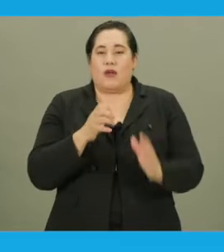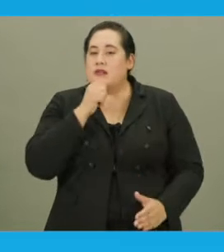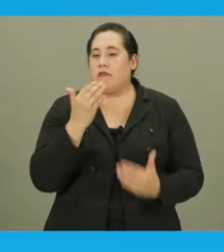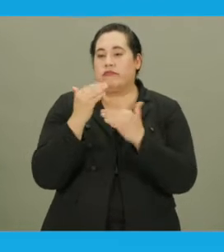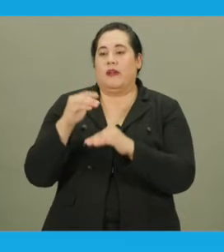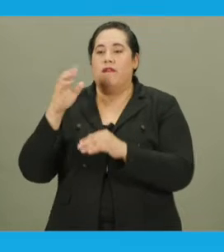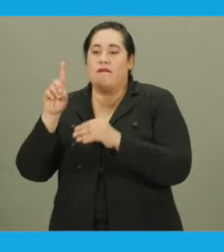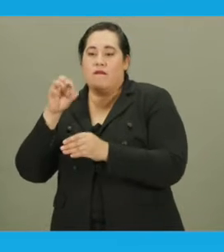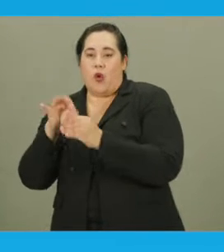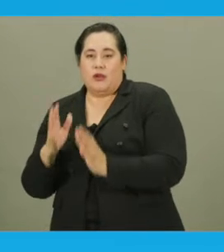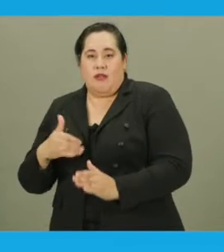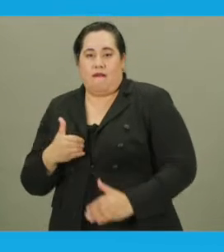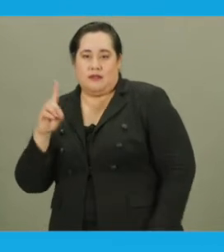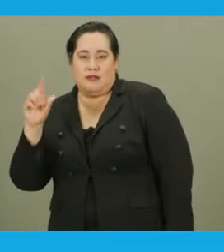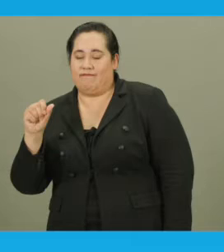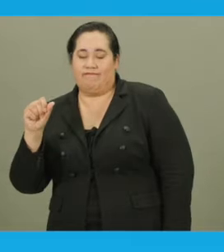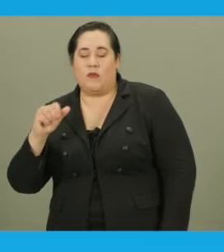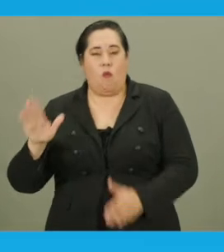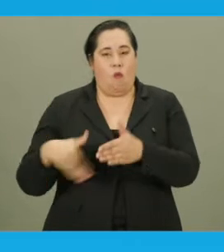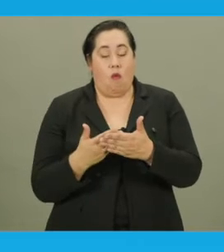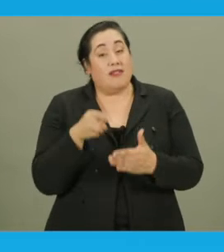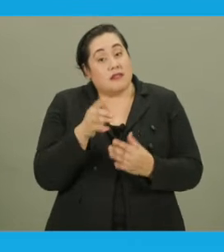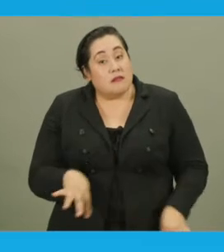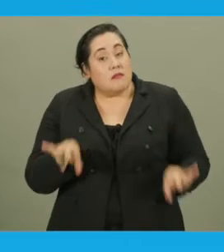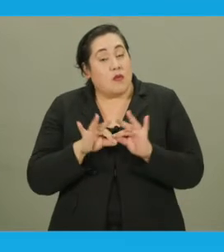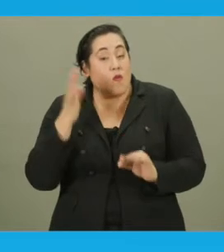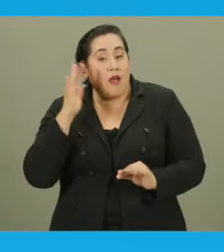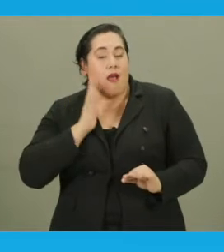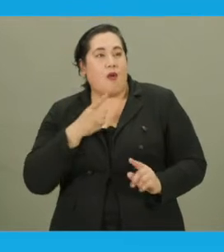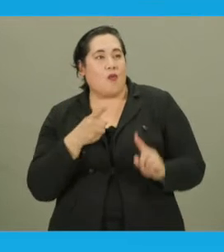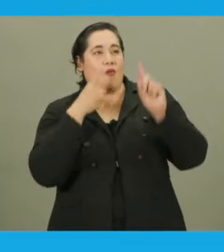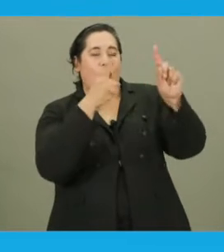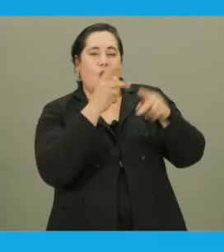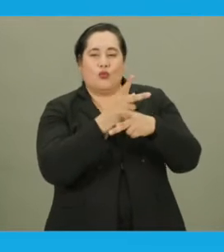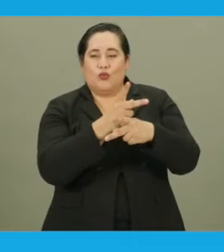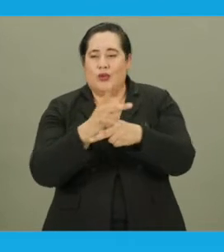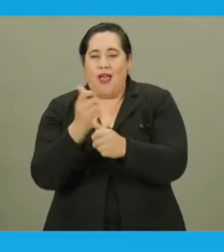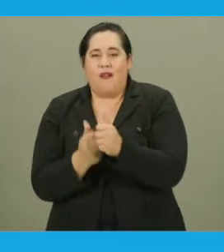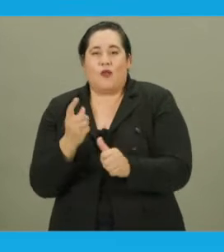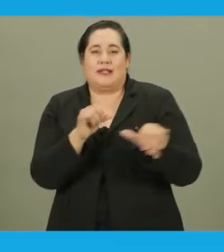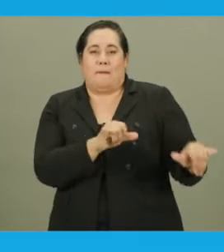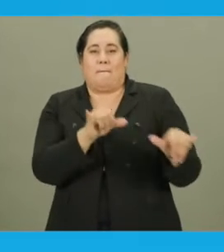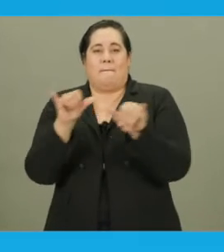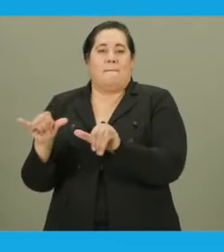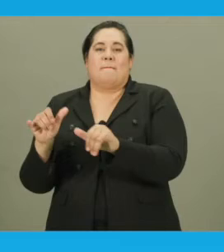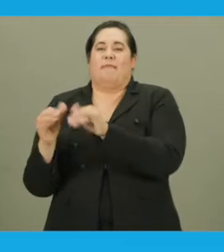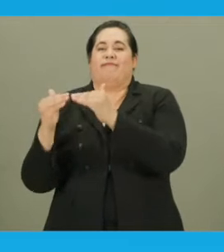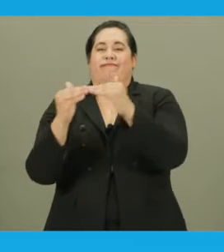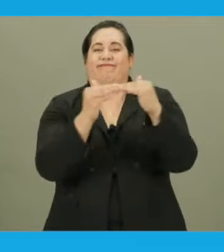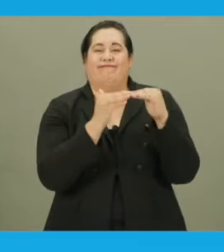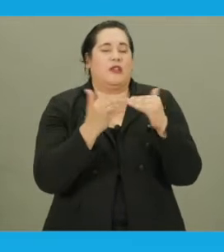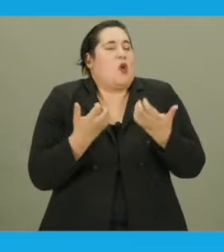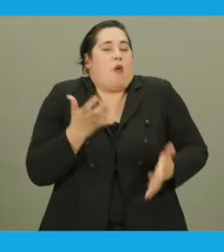voters, not just for voters with disabilities. This is important because it's our goal to treat everyone the same. We